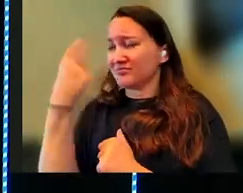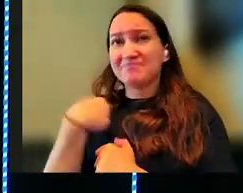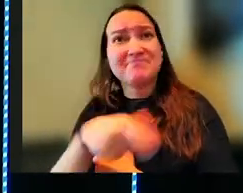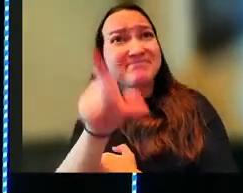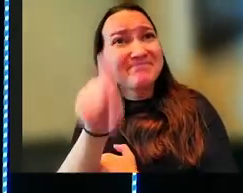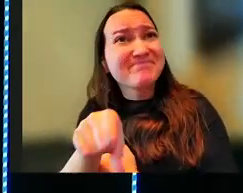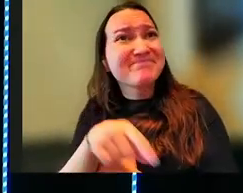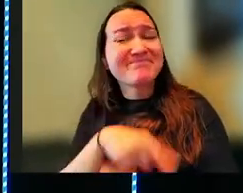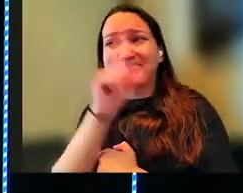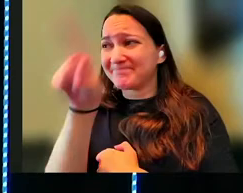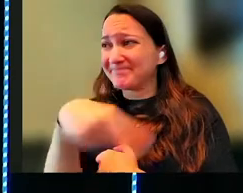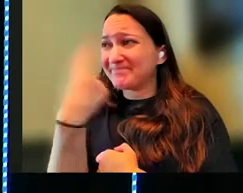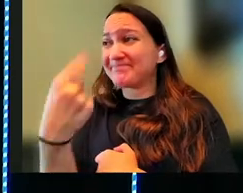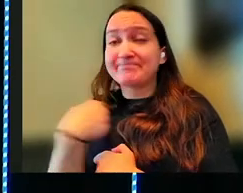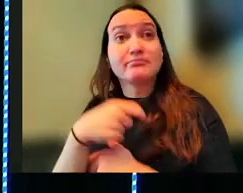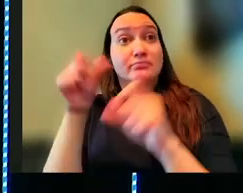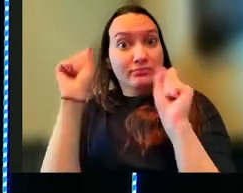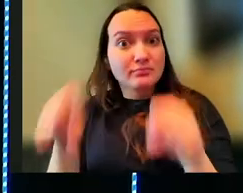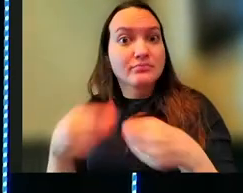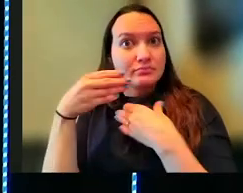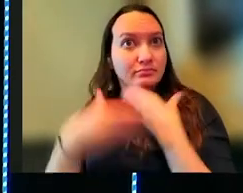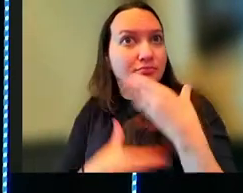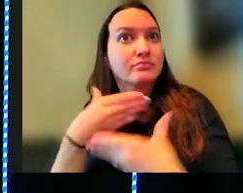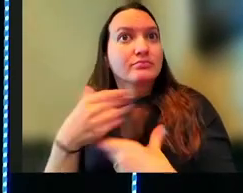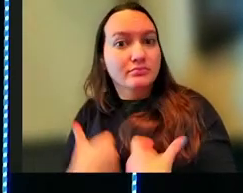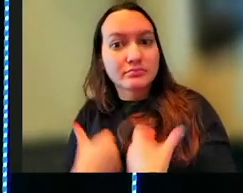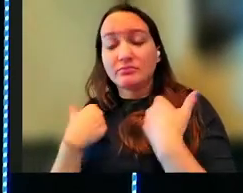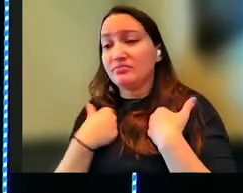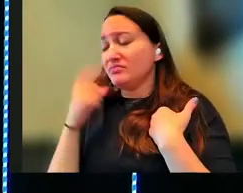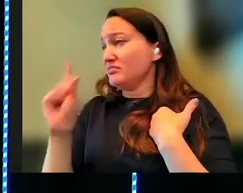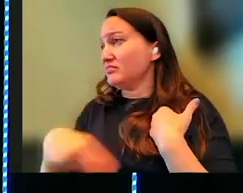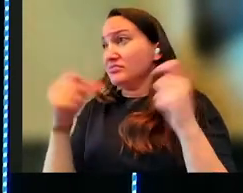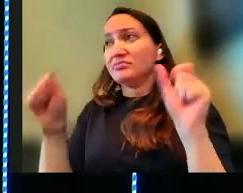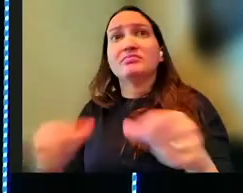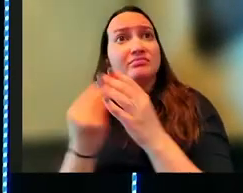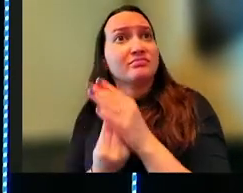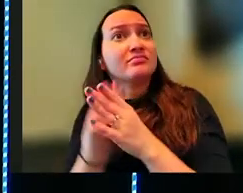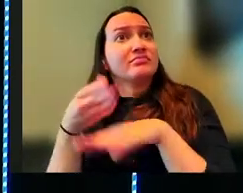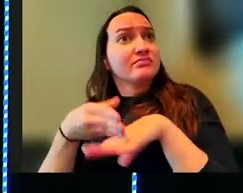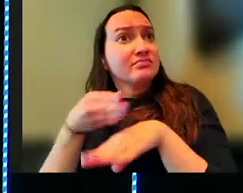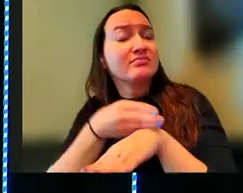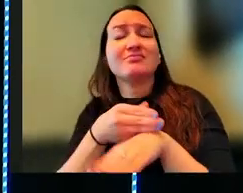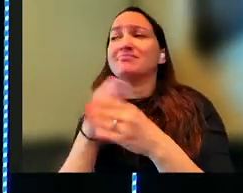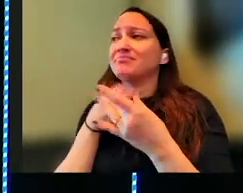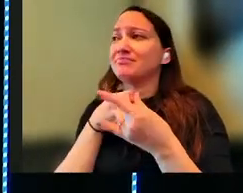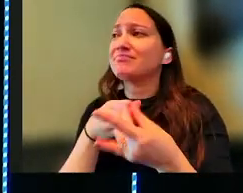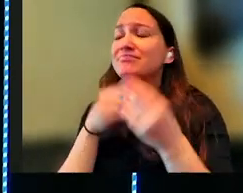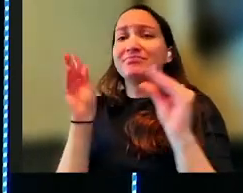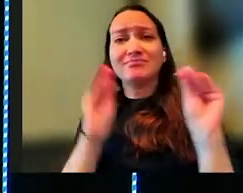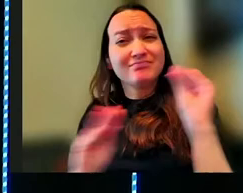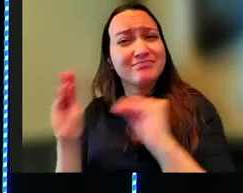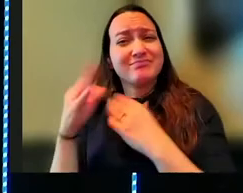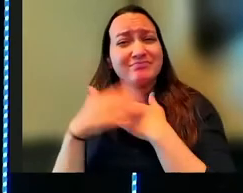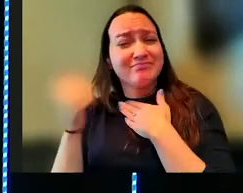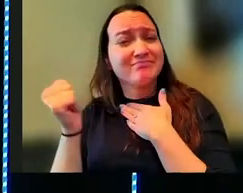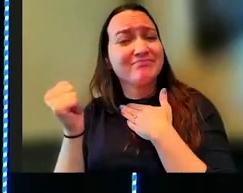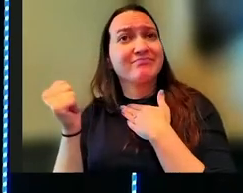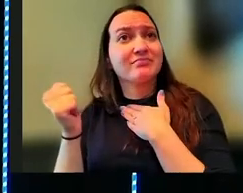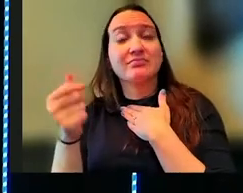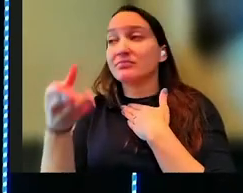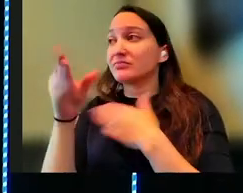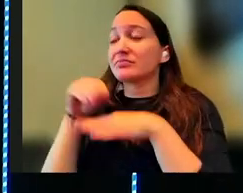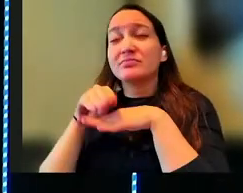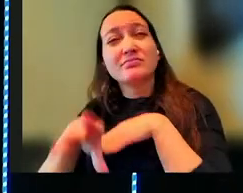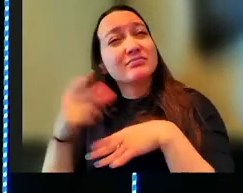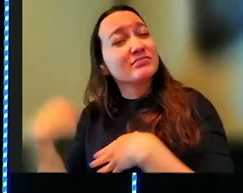It's the only way that we can move forward in life. It's the only way that we can grow and lead and move in the calling that God has placed on our lives because he